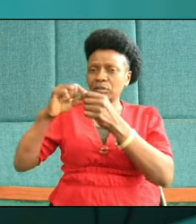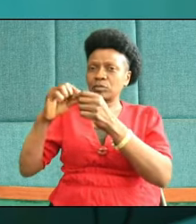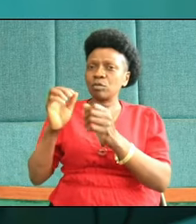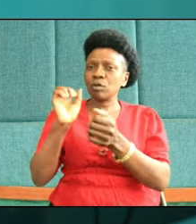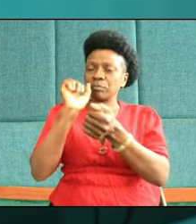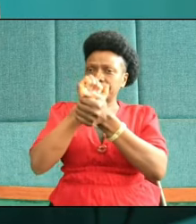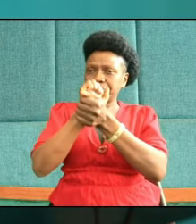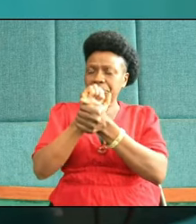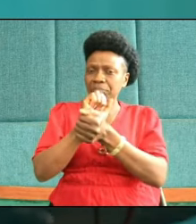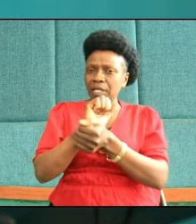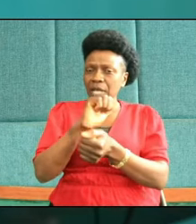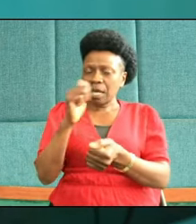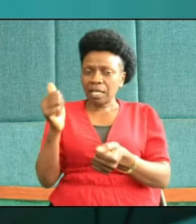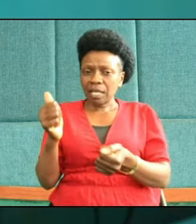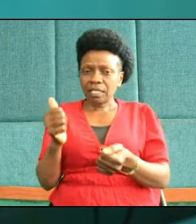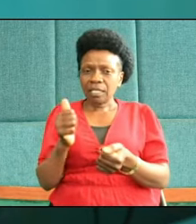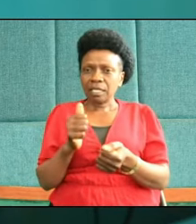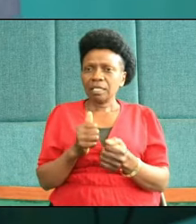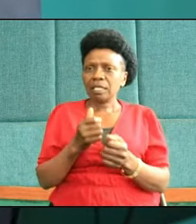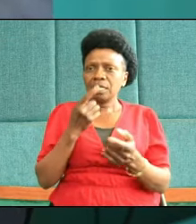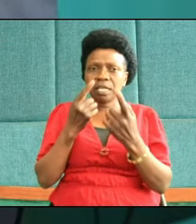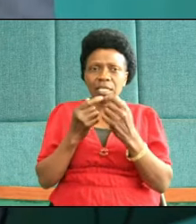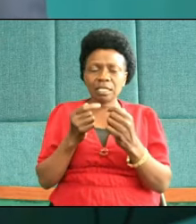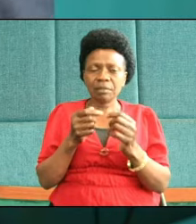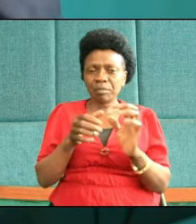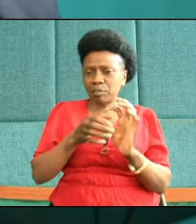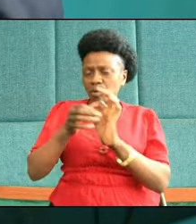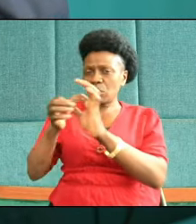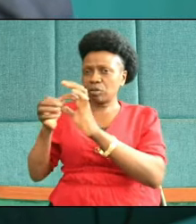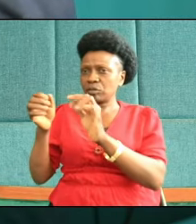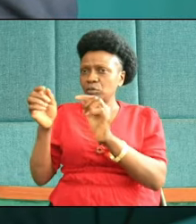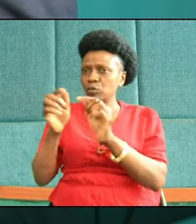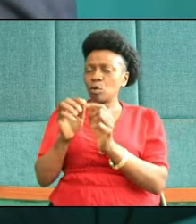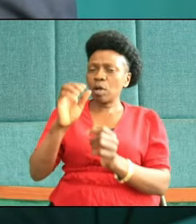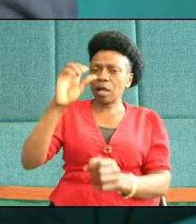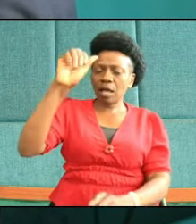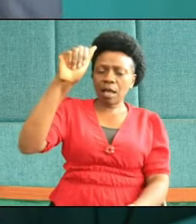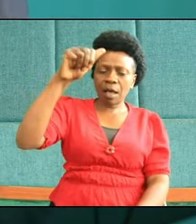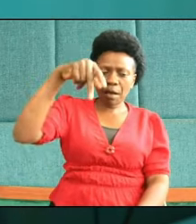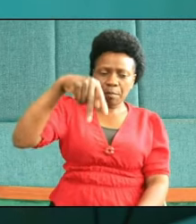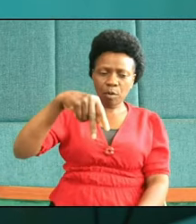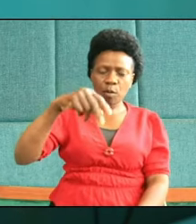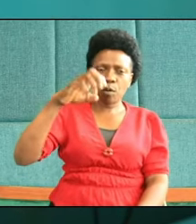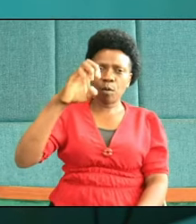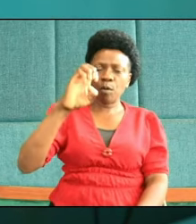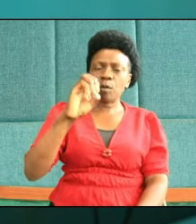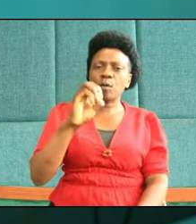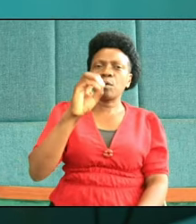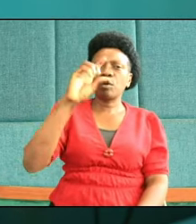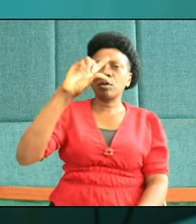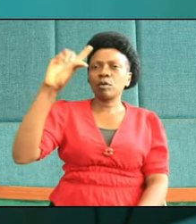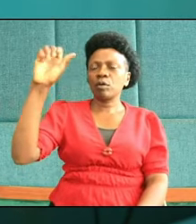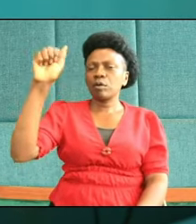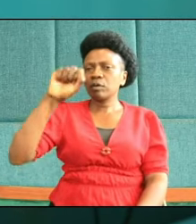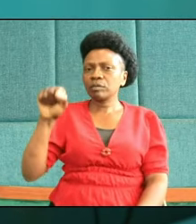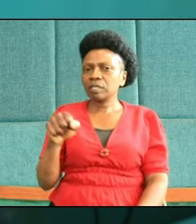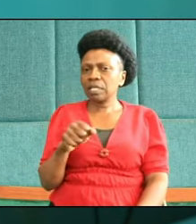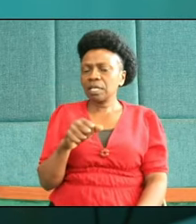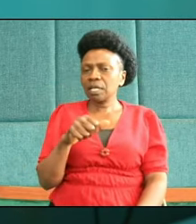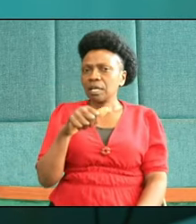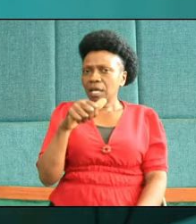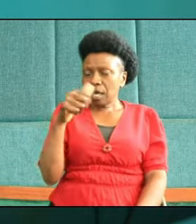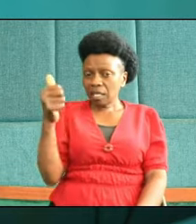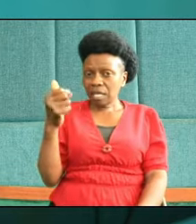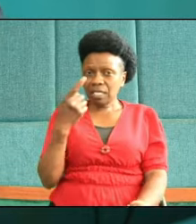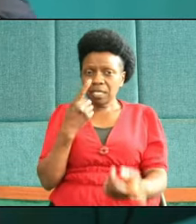I'm of Aquila and Priscilla, some would be saying, I'm of Cephas, Peter. Some would be saying, yes, I'm